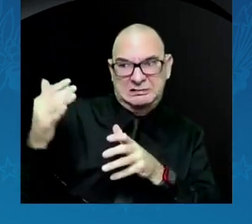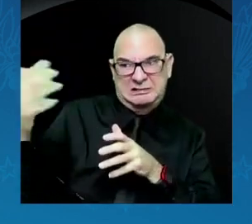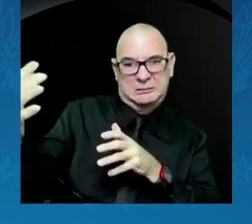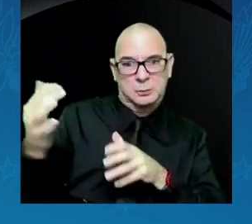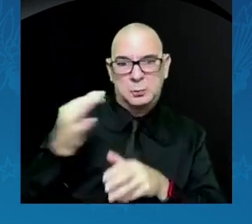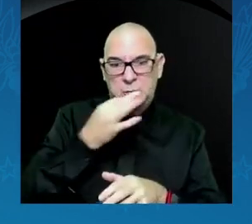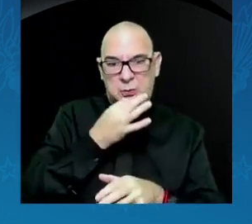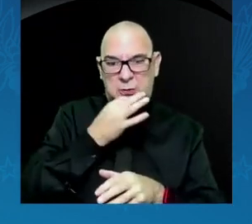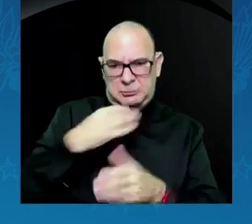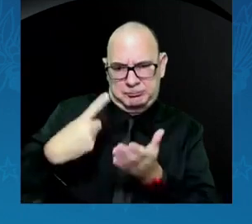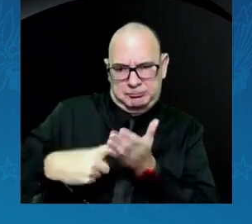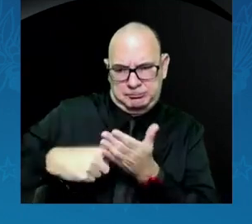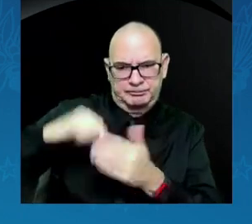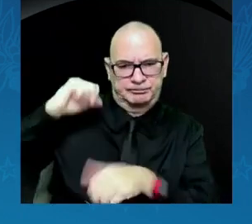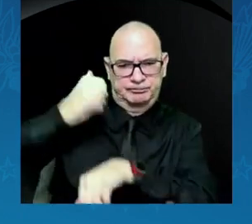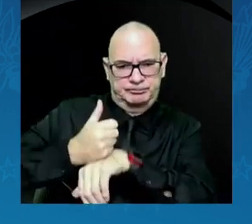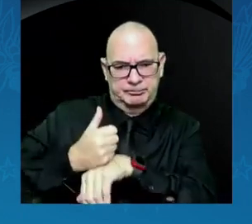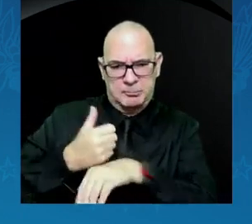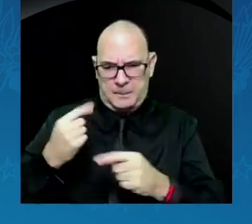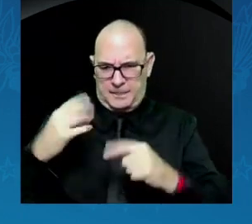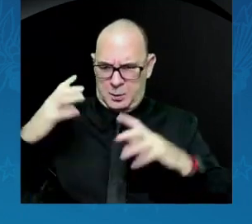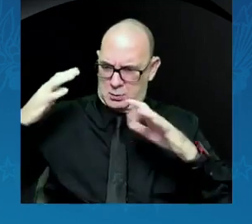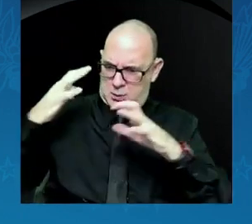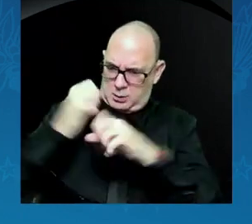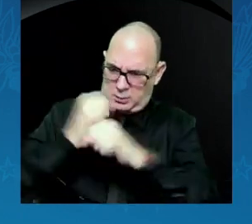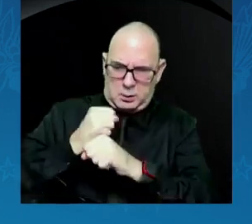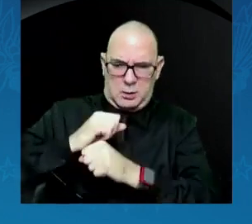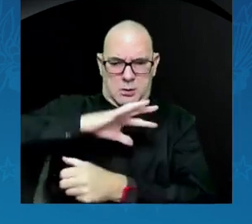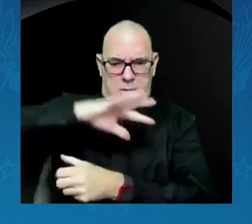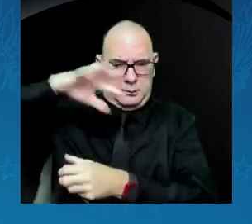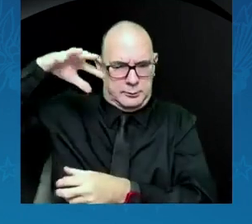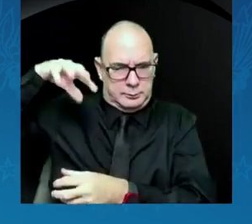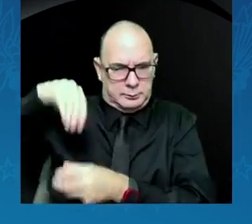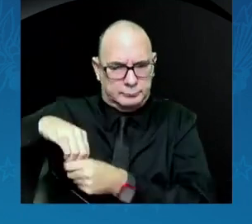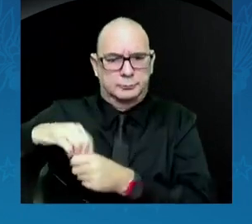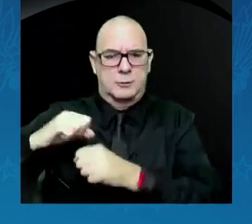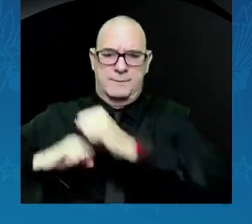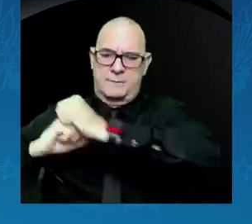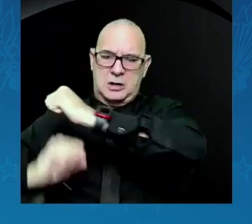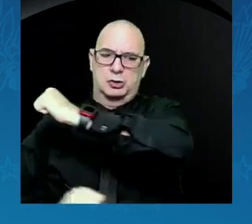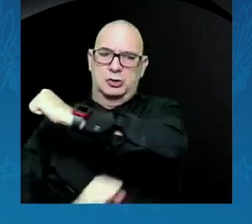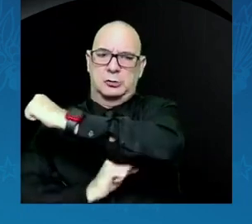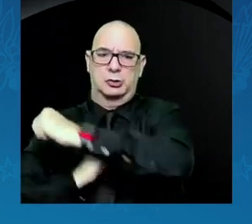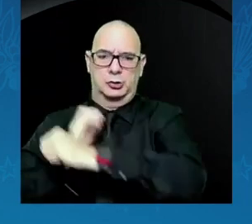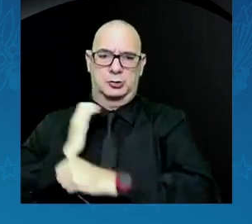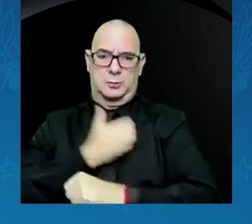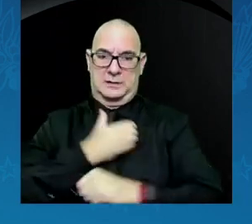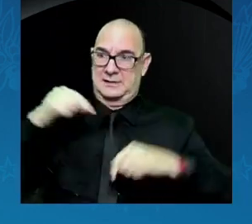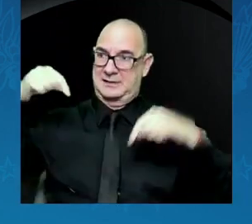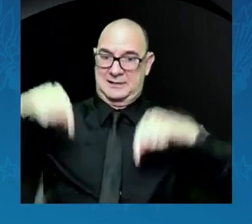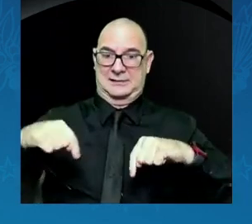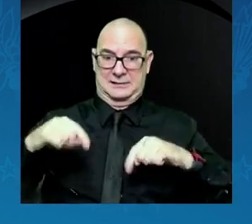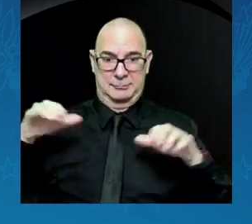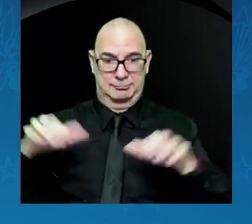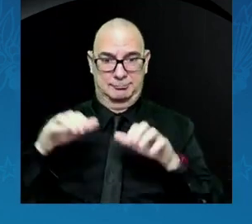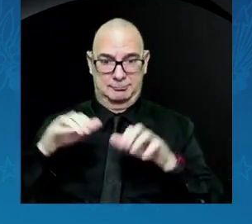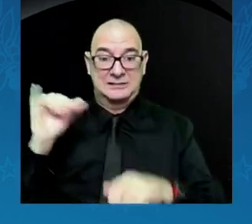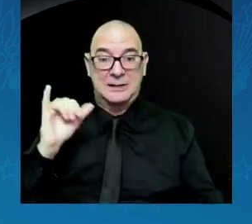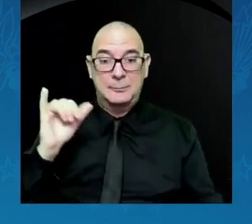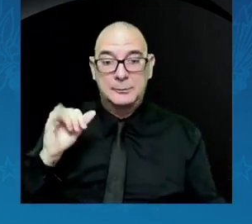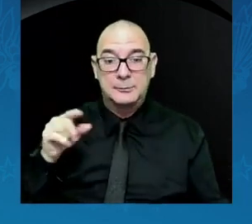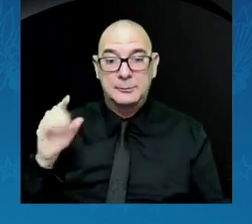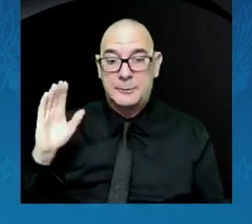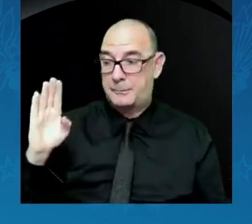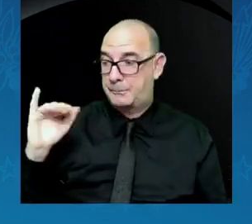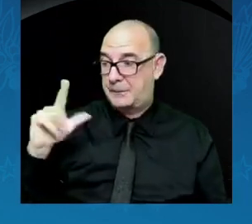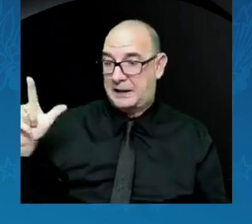nation's space priorities. From our civilian efforts, like those we have seen today, to our military and national